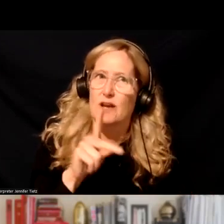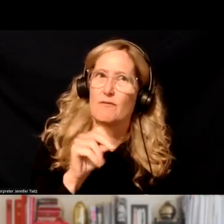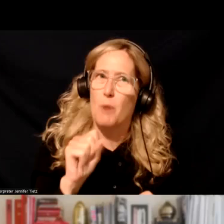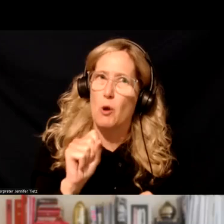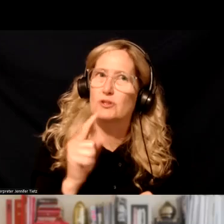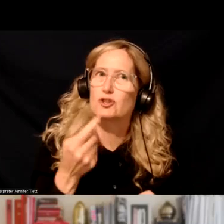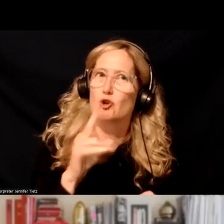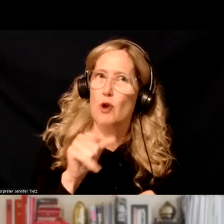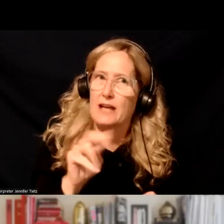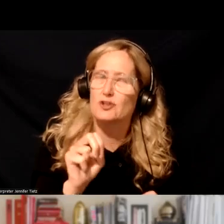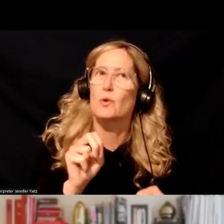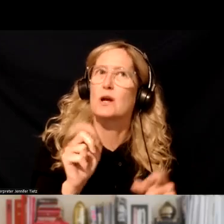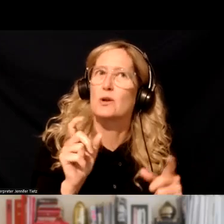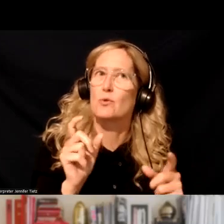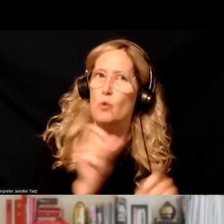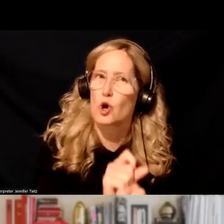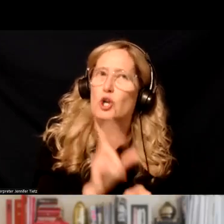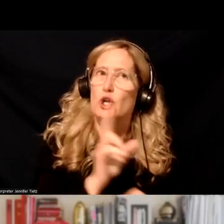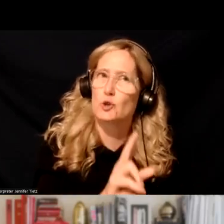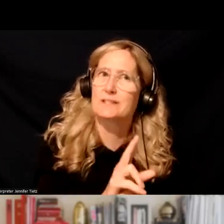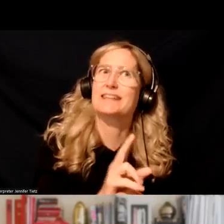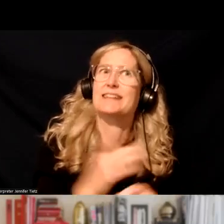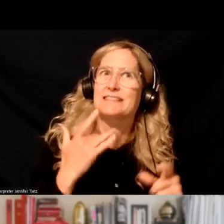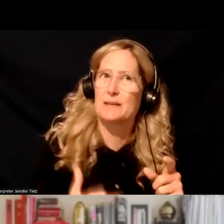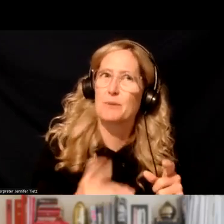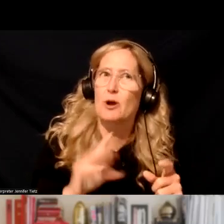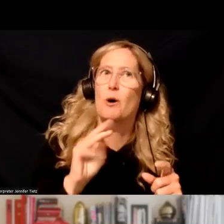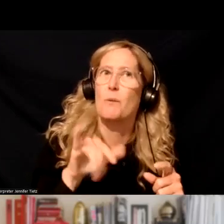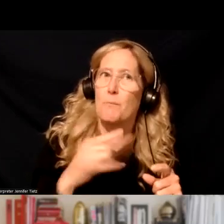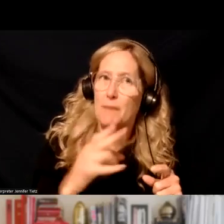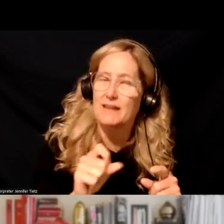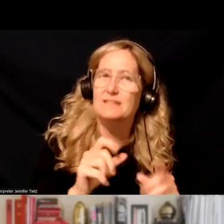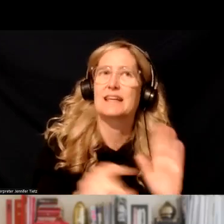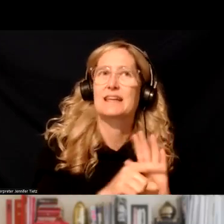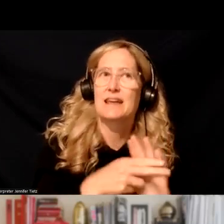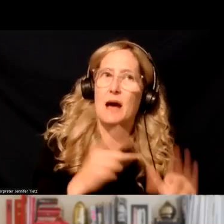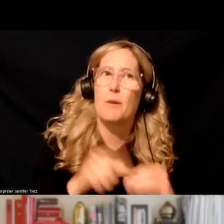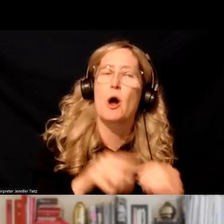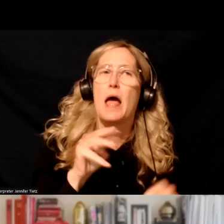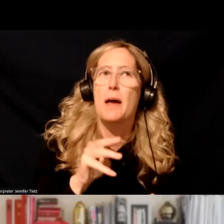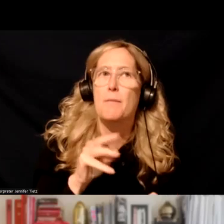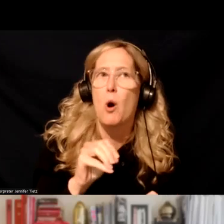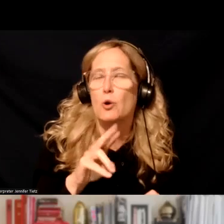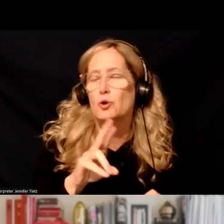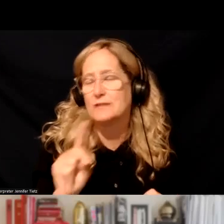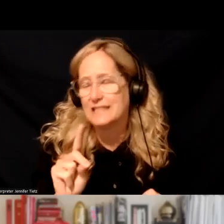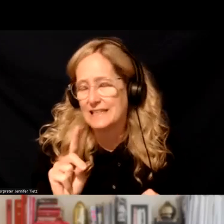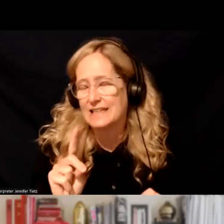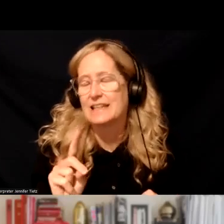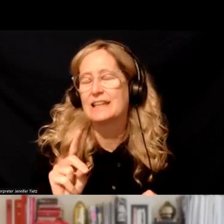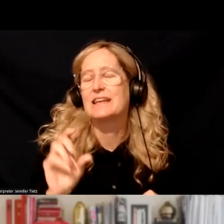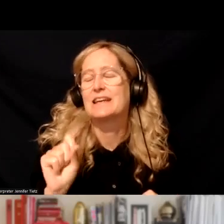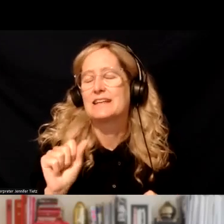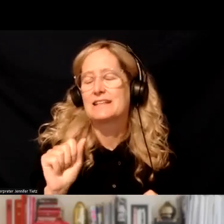using some of the typical, uh, myths, uh, and, and stigma about MOUD that SAMHSA has great tips and